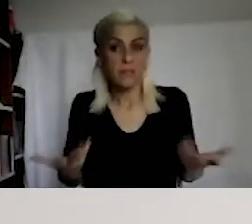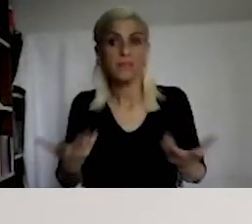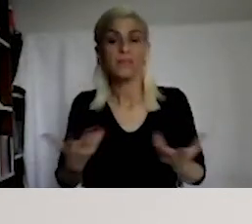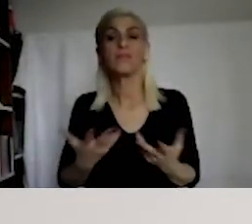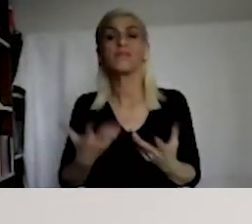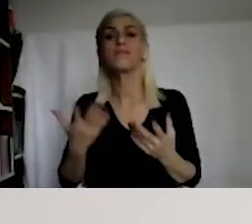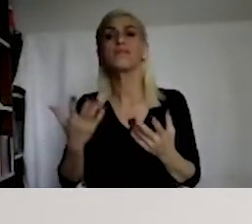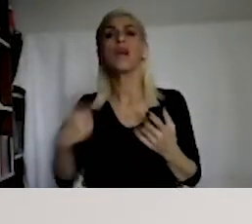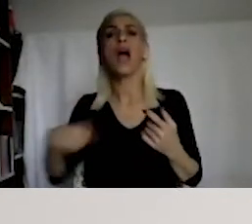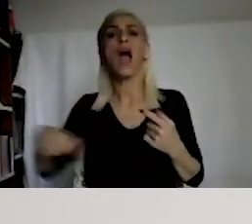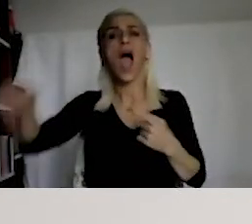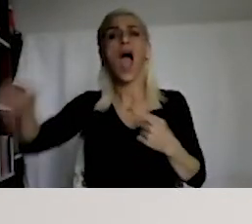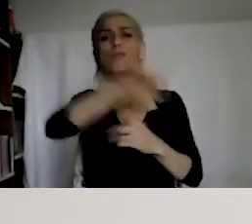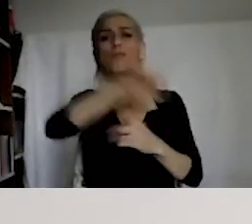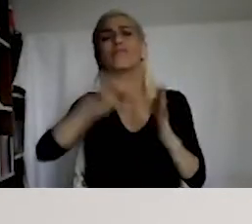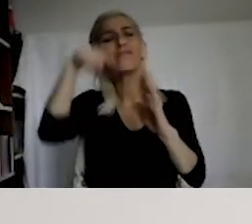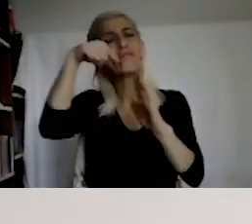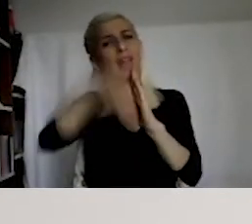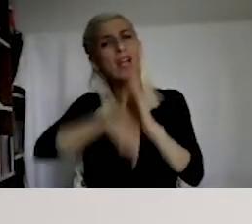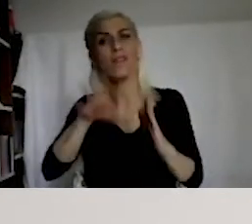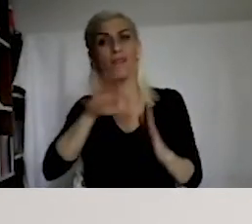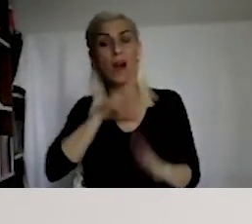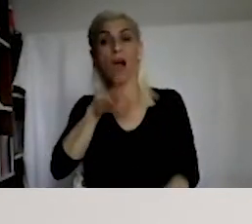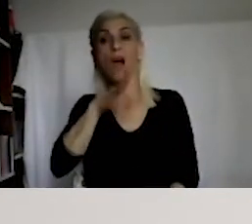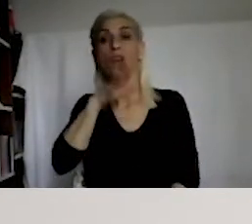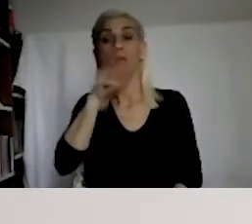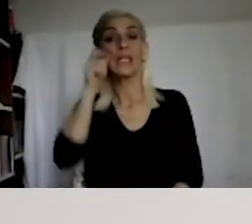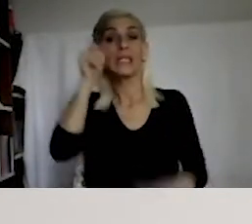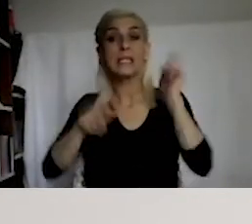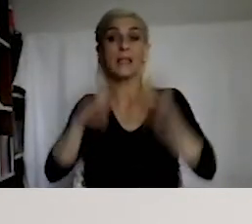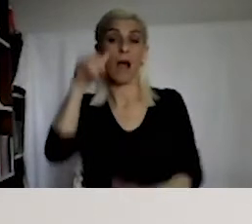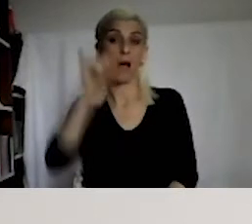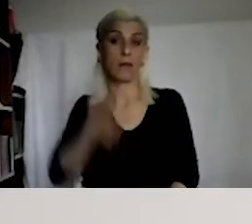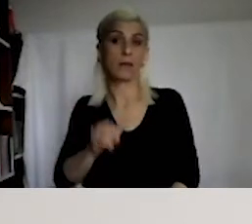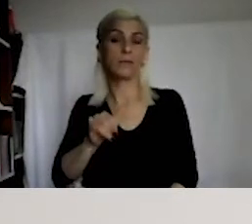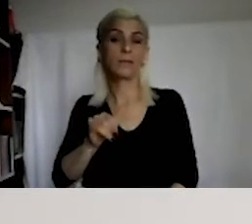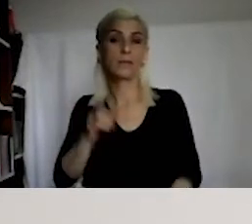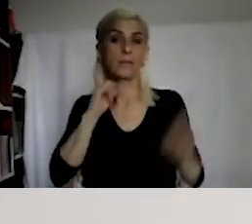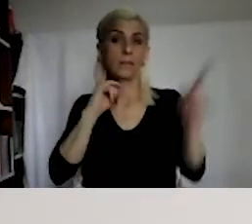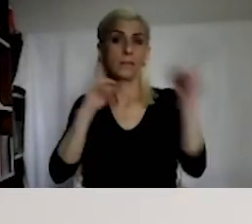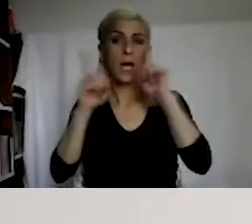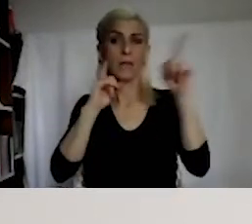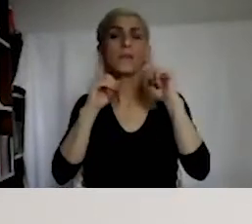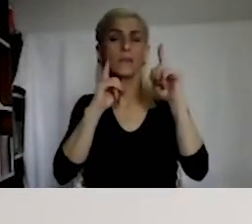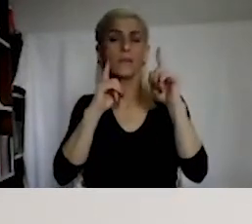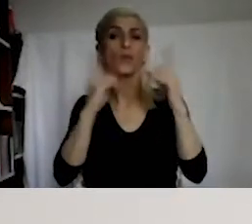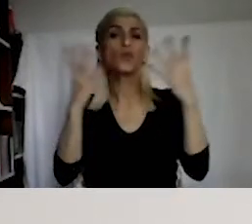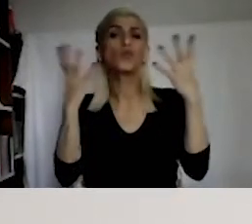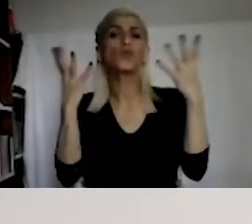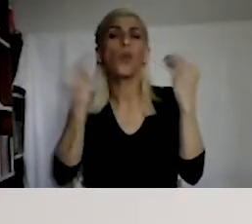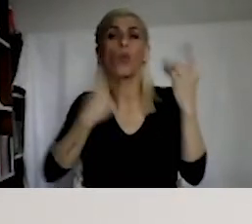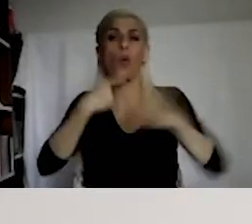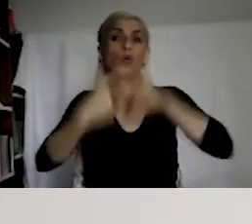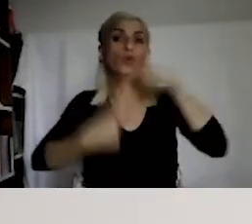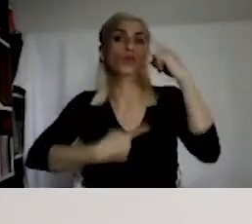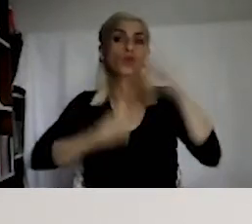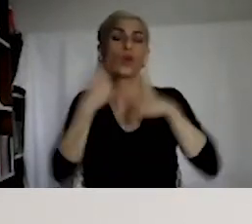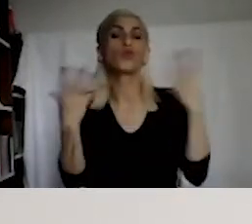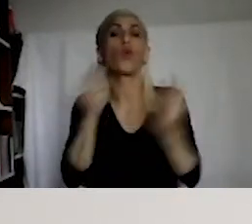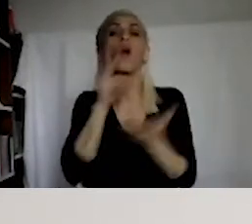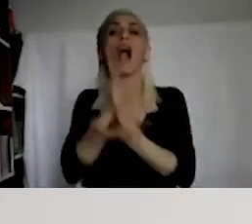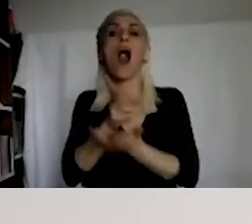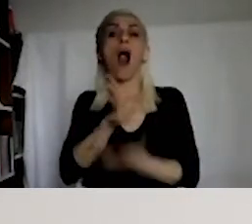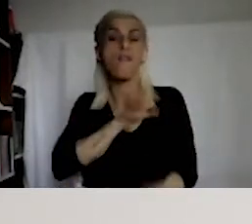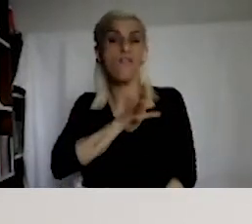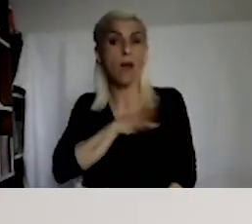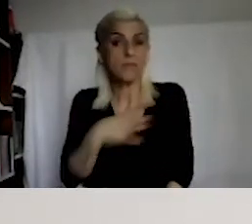speaker. There are different kinds. And there was a big pile of files in front